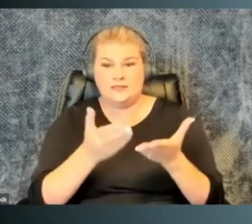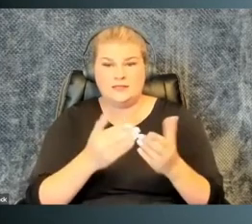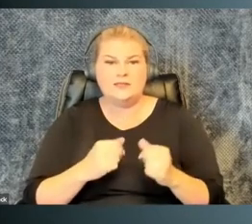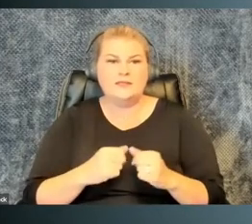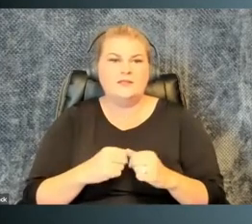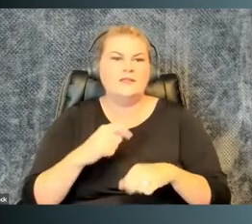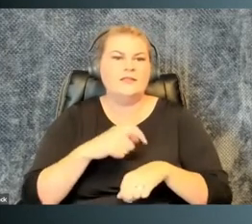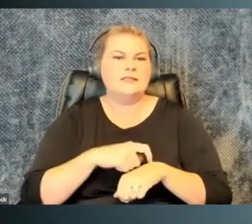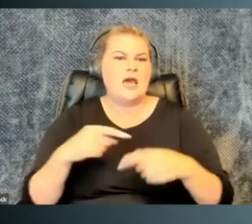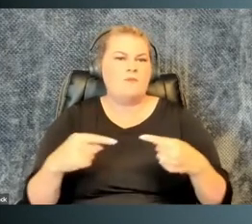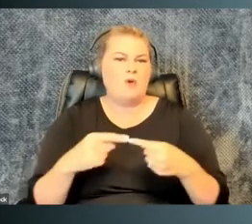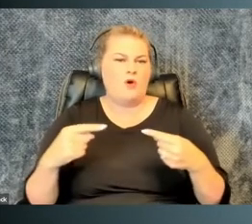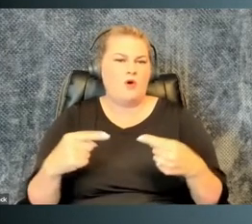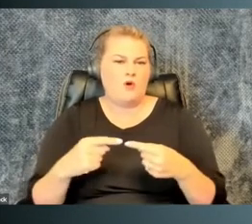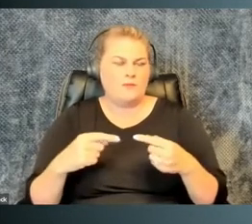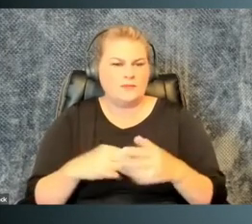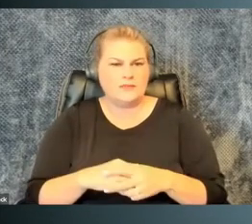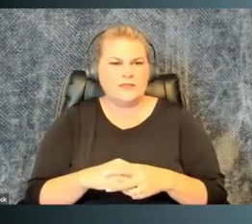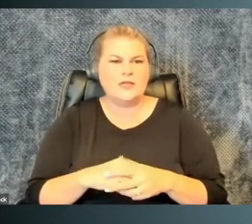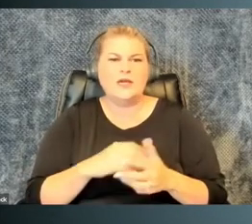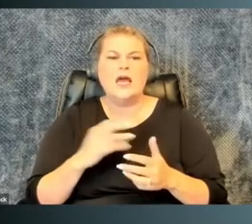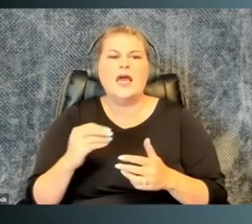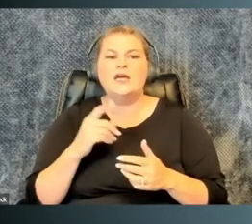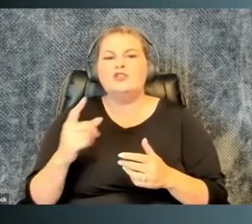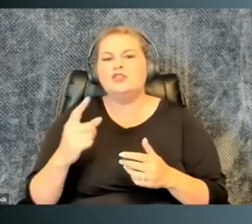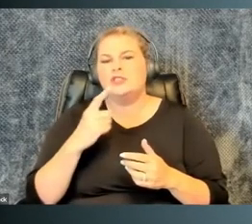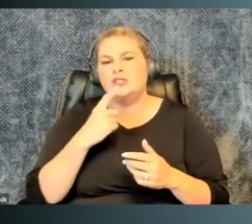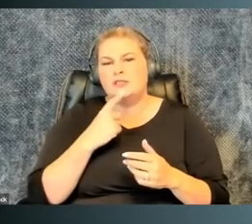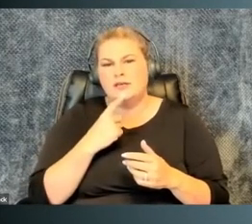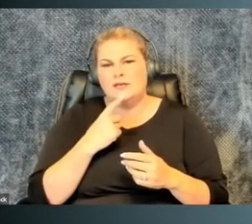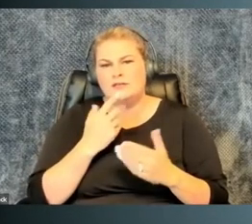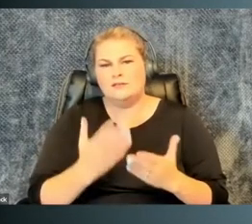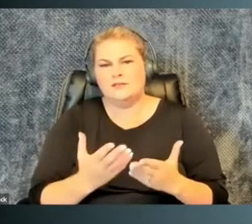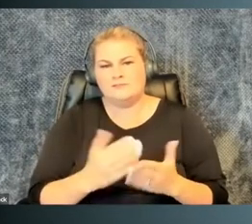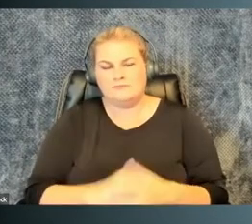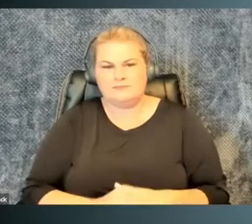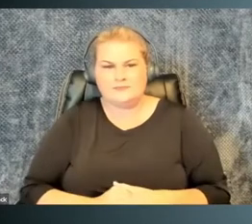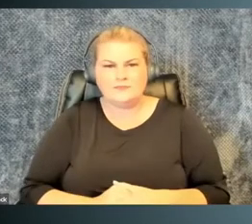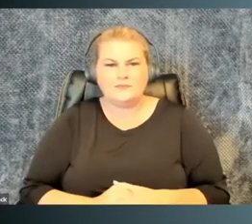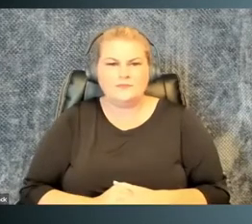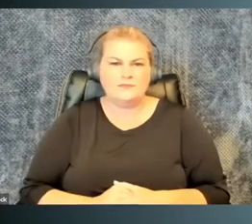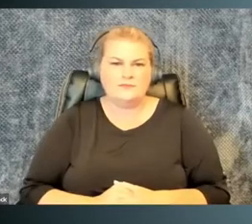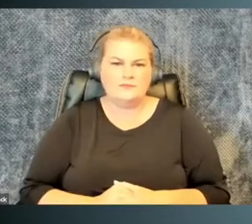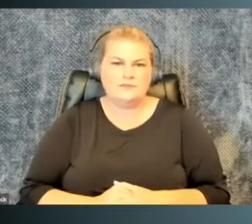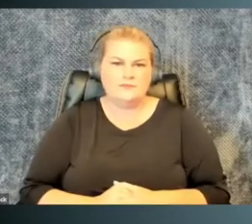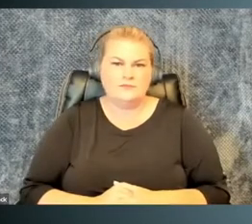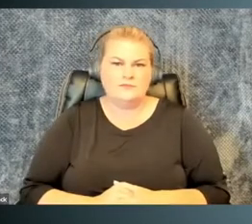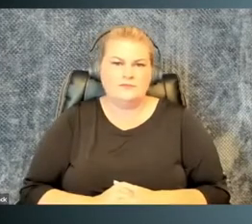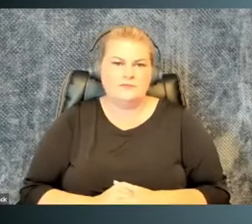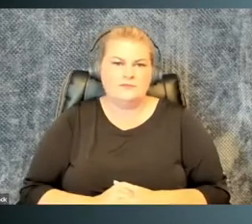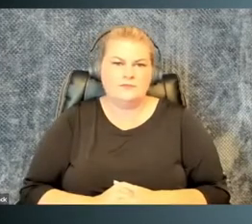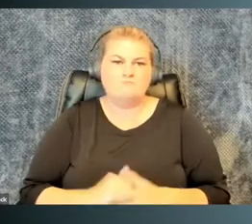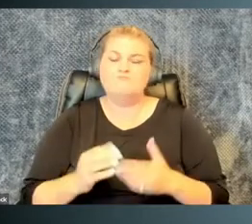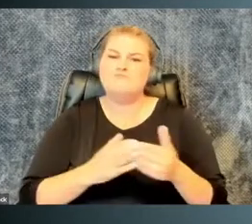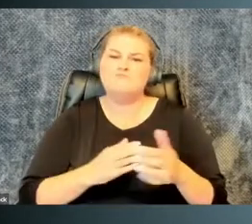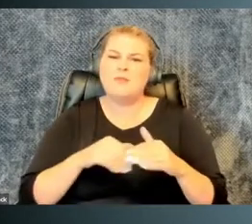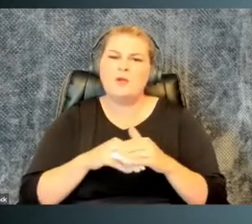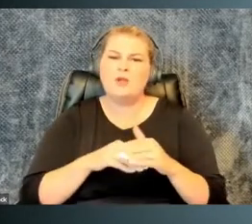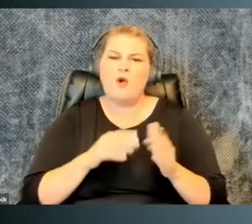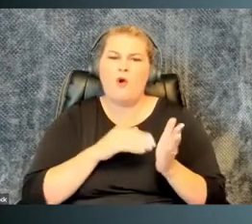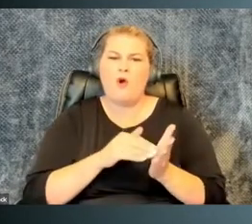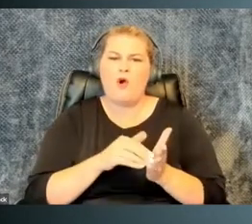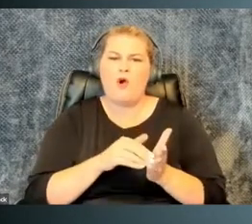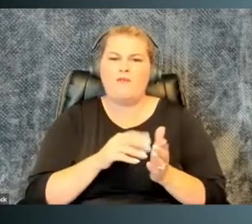has written, and she has this piece, Time Harms. And she says, although accommodations